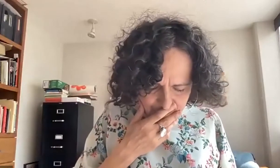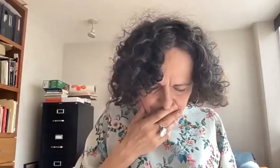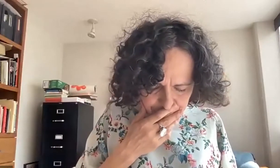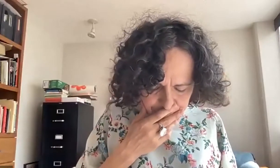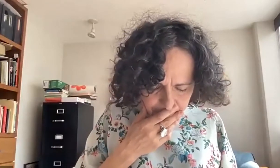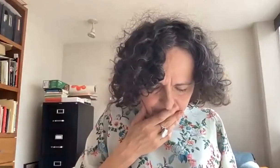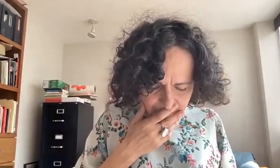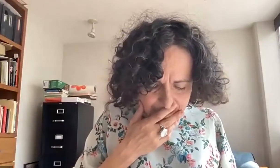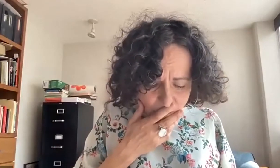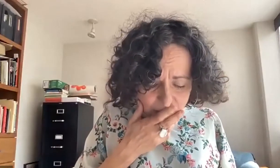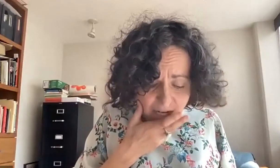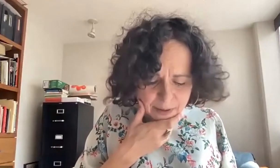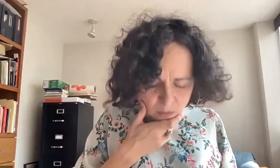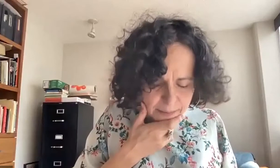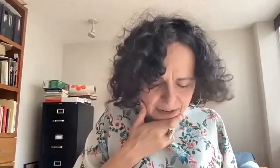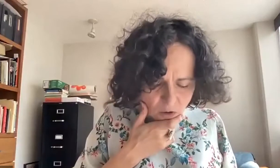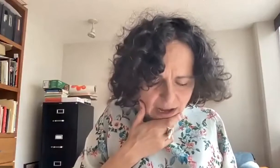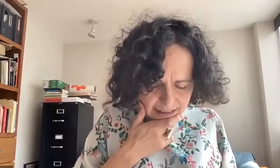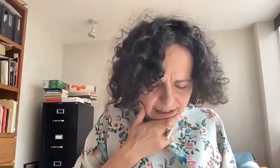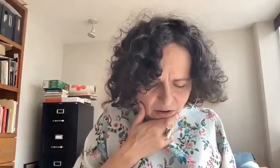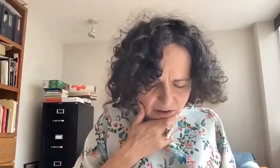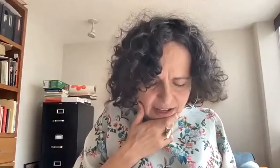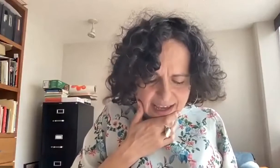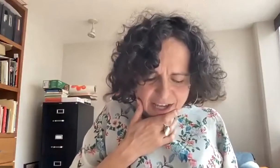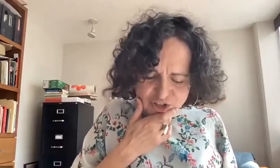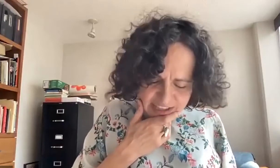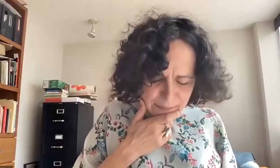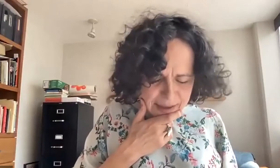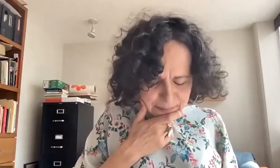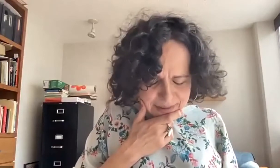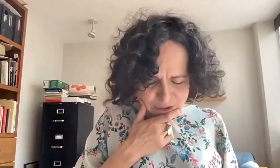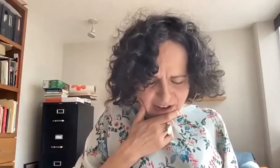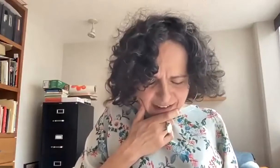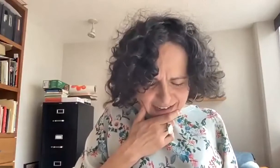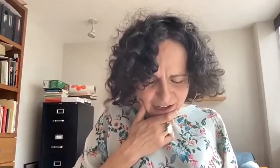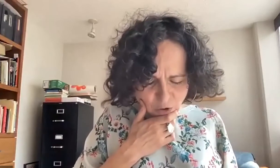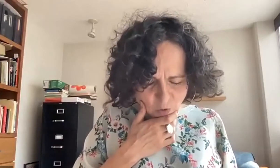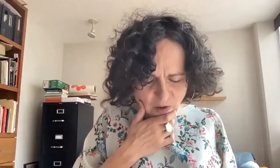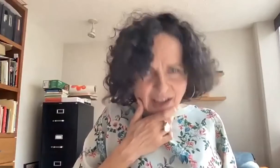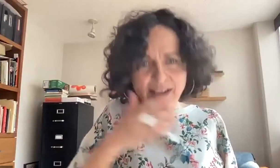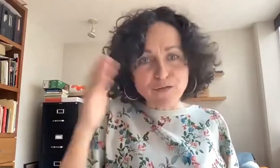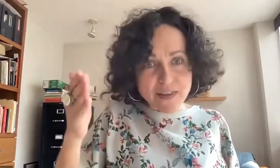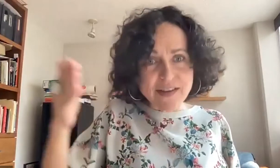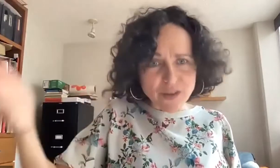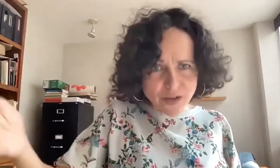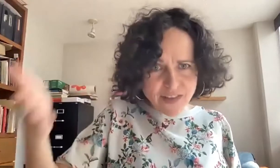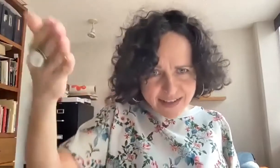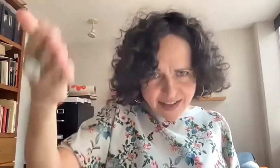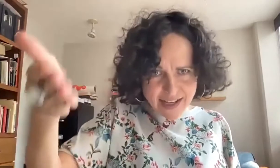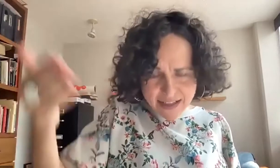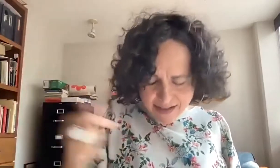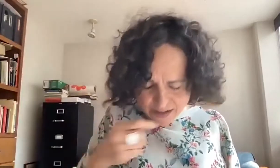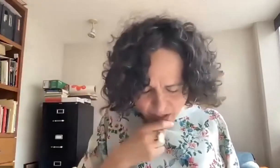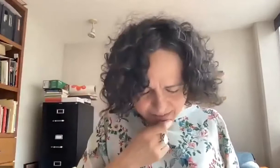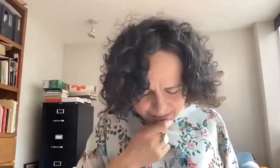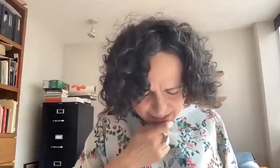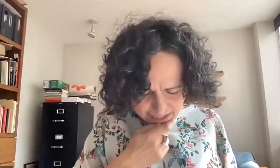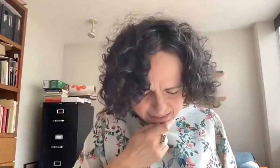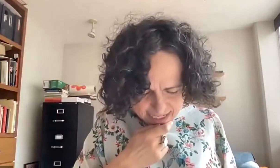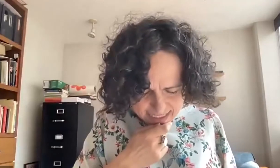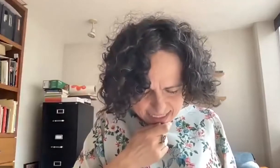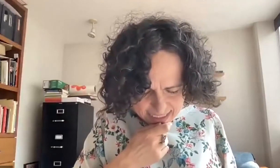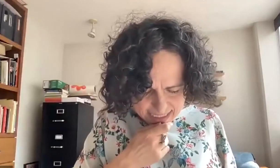the for a point of view, not for one of your teachers, but from from doctors or medical workers.